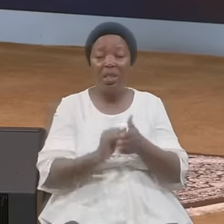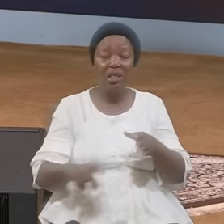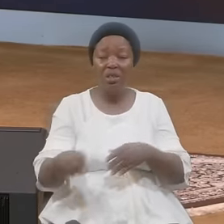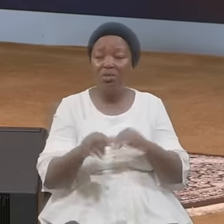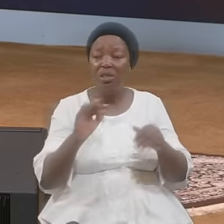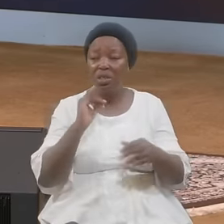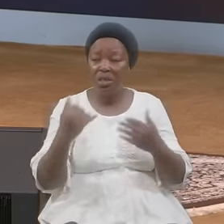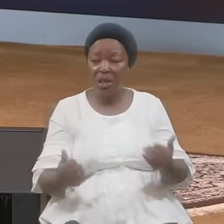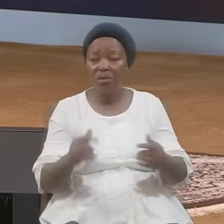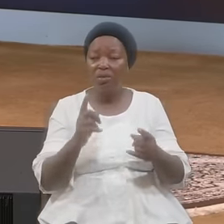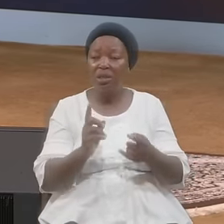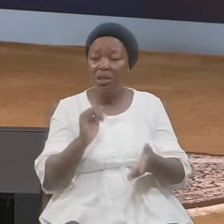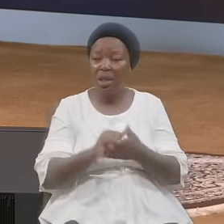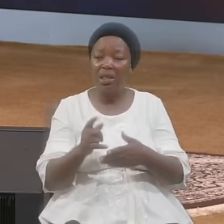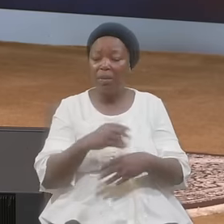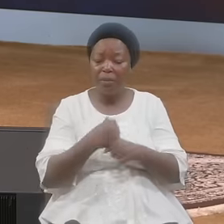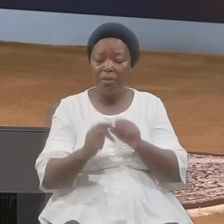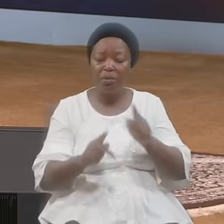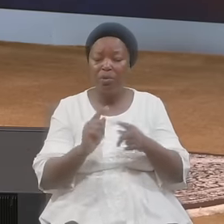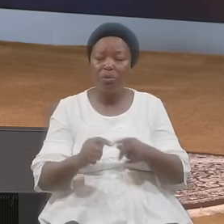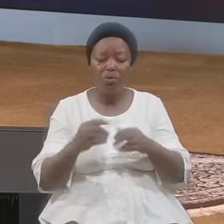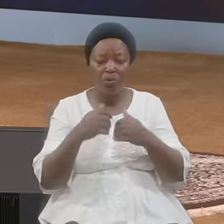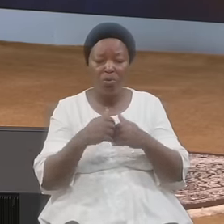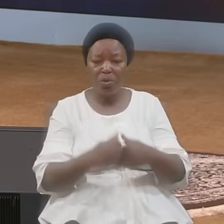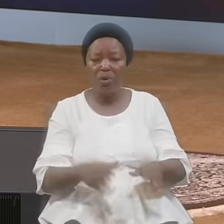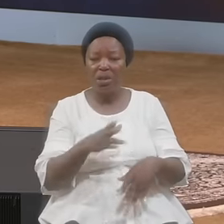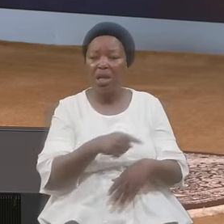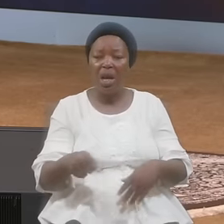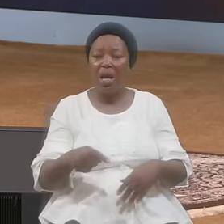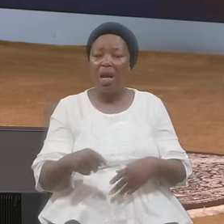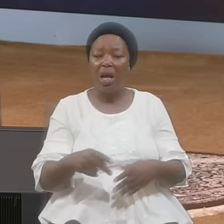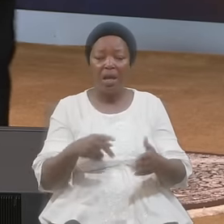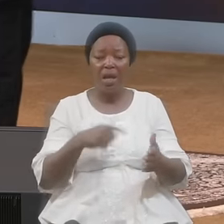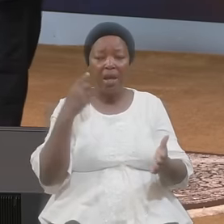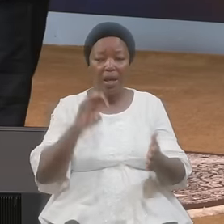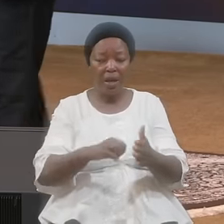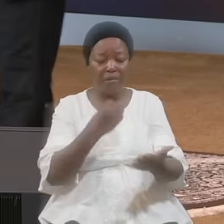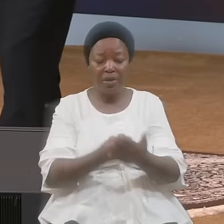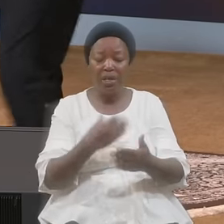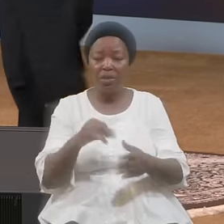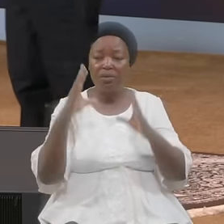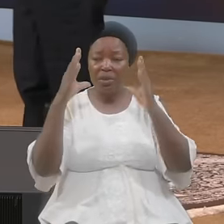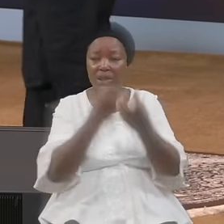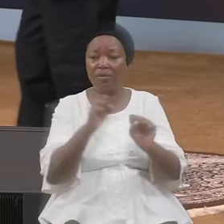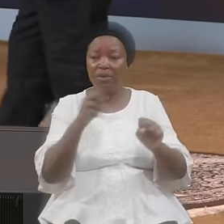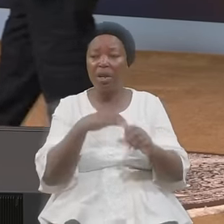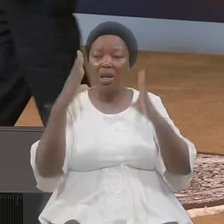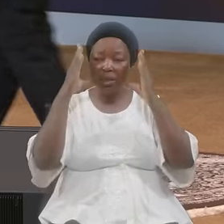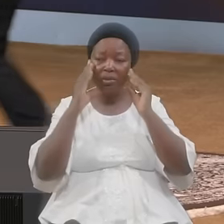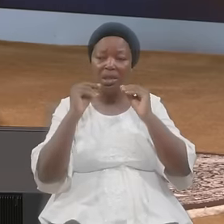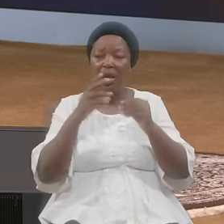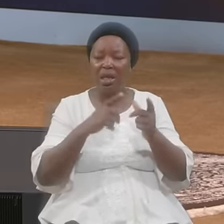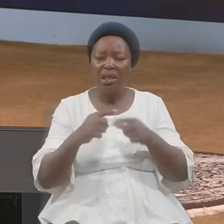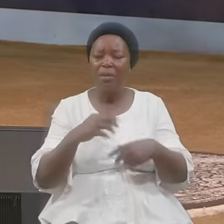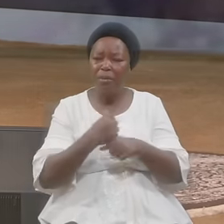Make People To Lose The Evidence Of Their Conversion And The Evidence Of Their Consecration And They Make People To